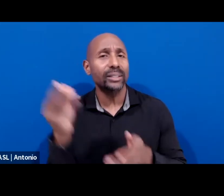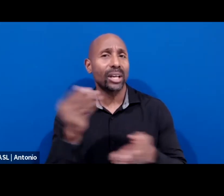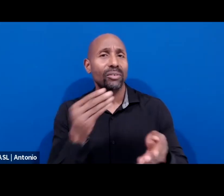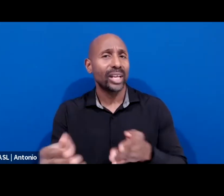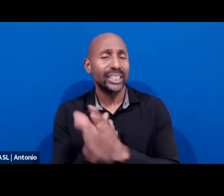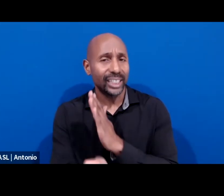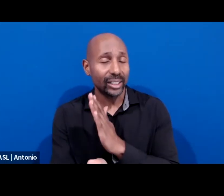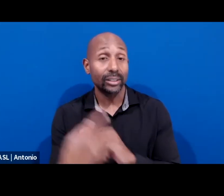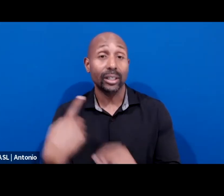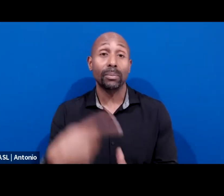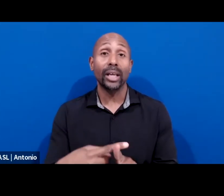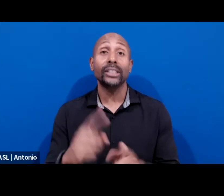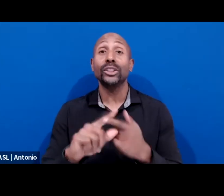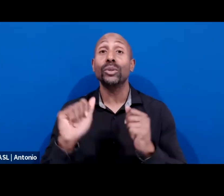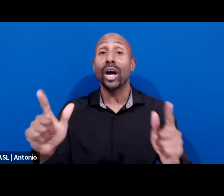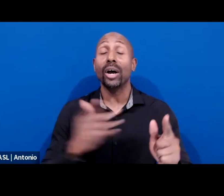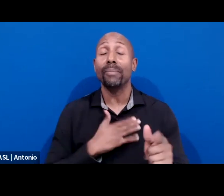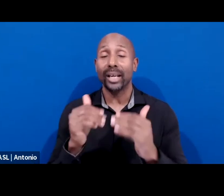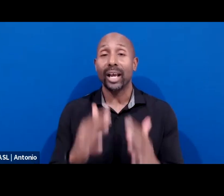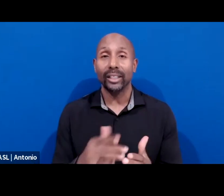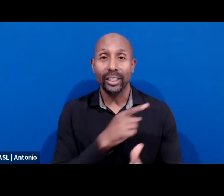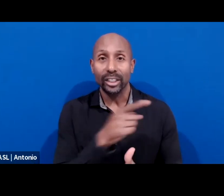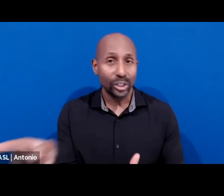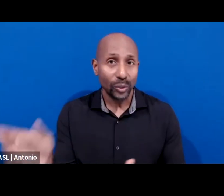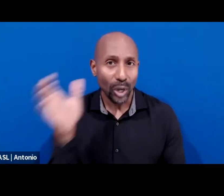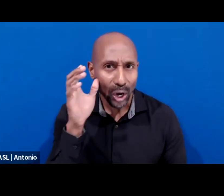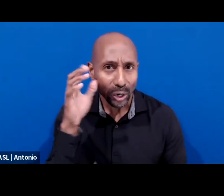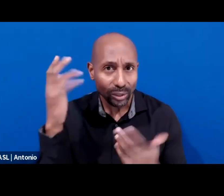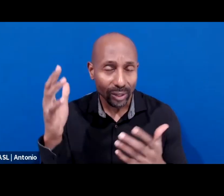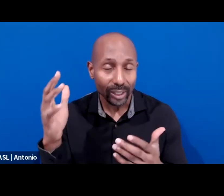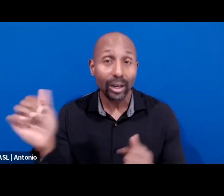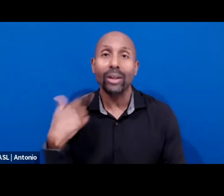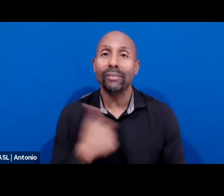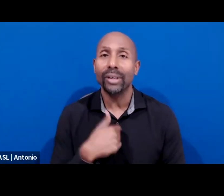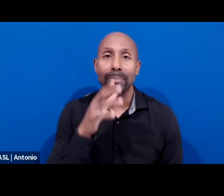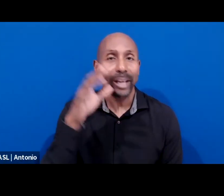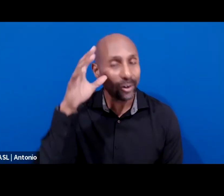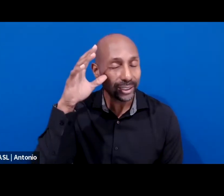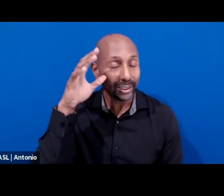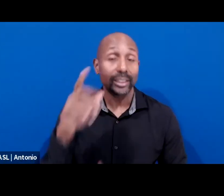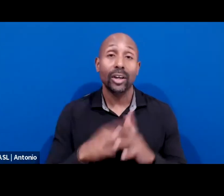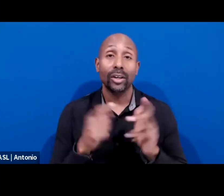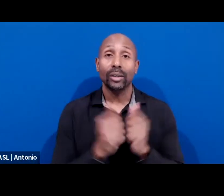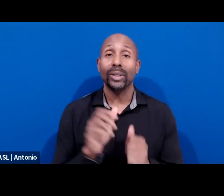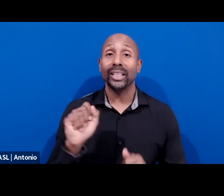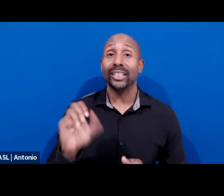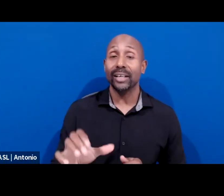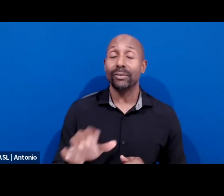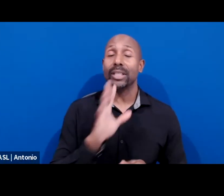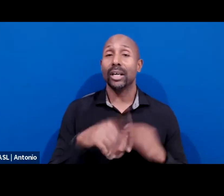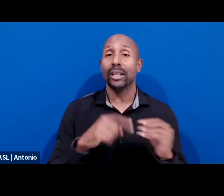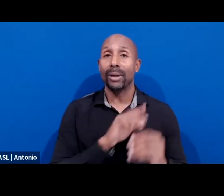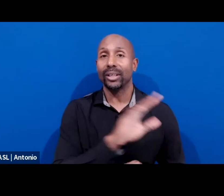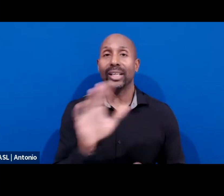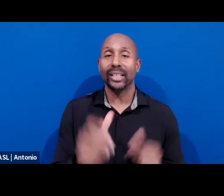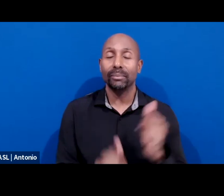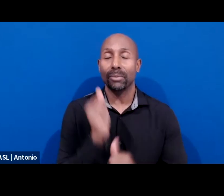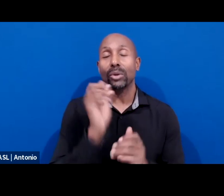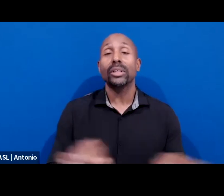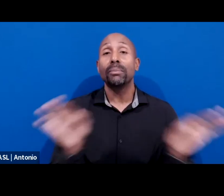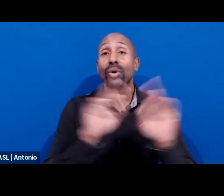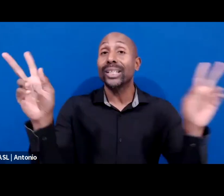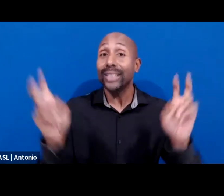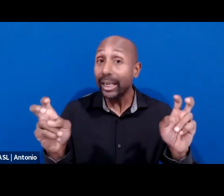to all my colleagues, as everybody could hear tonight, we're all parents. We started with our secretary talking about his most important title